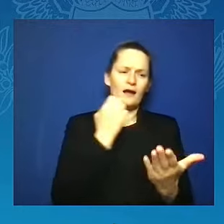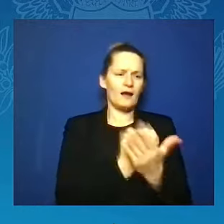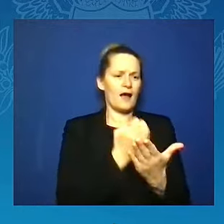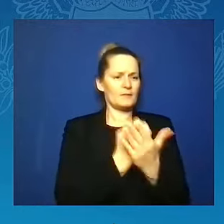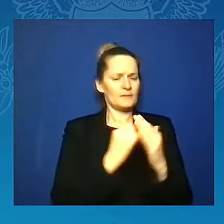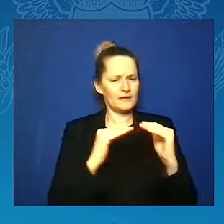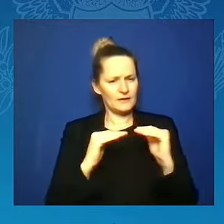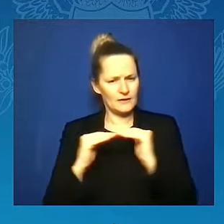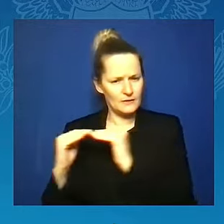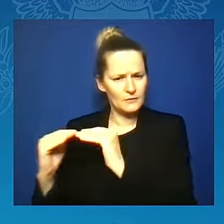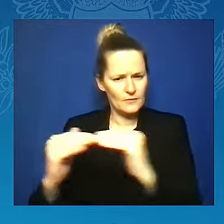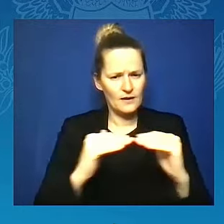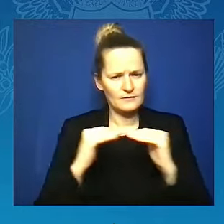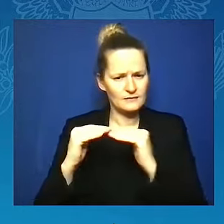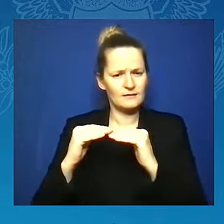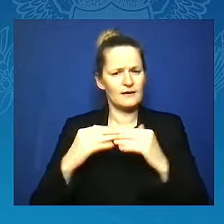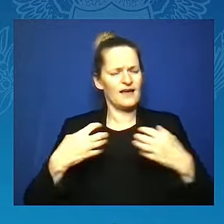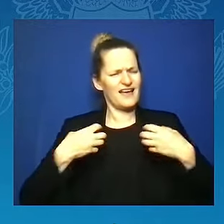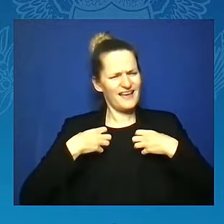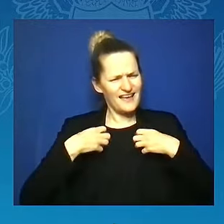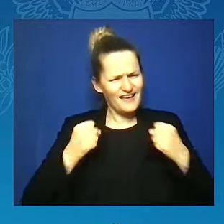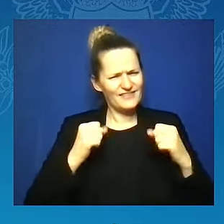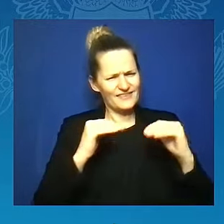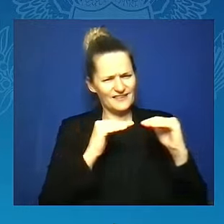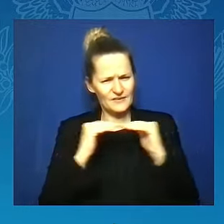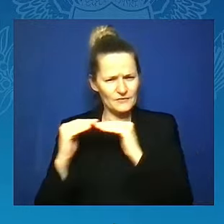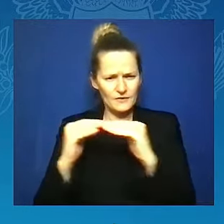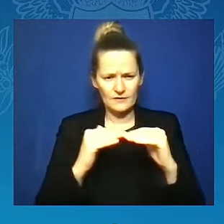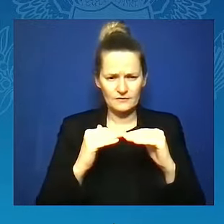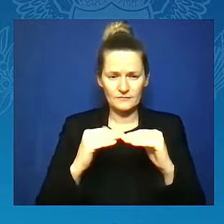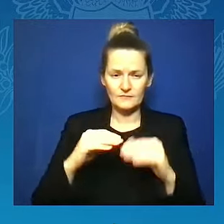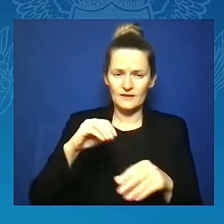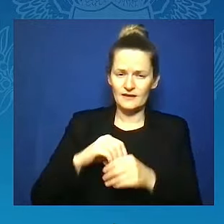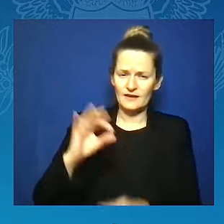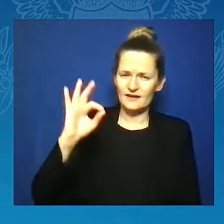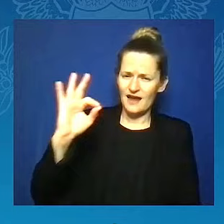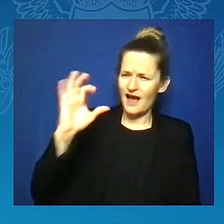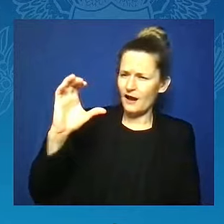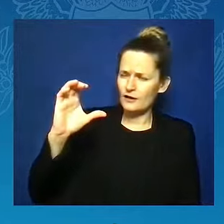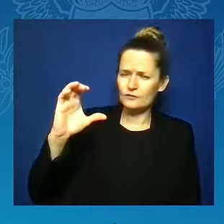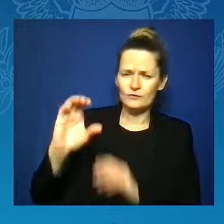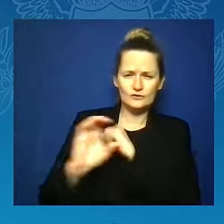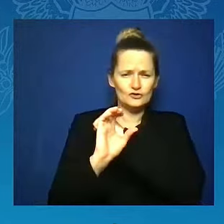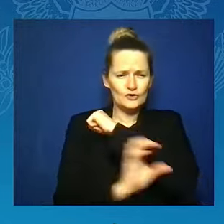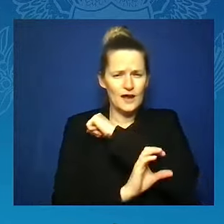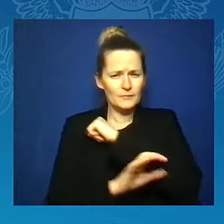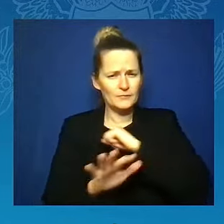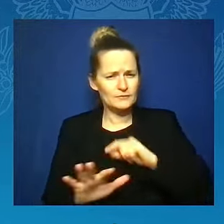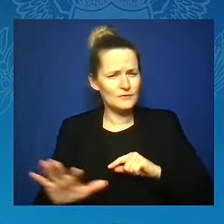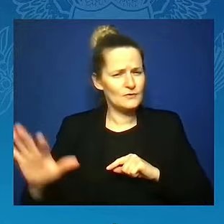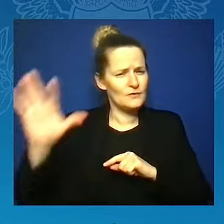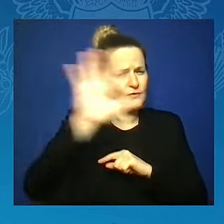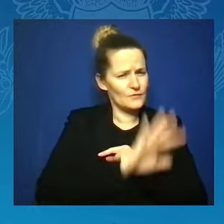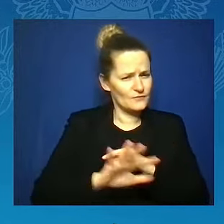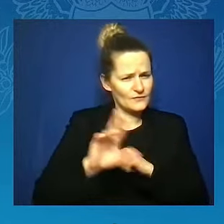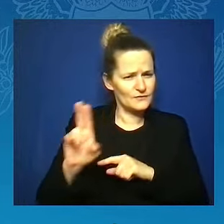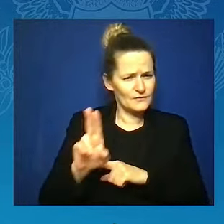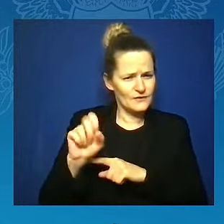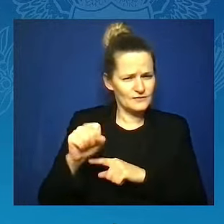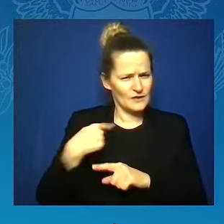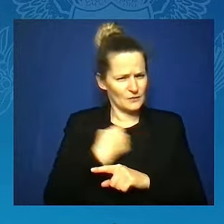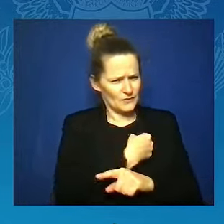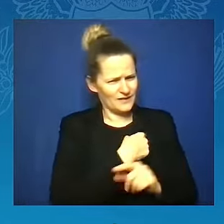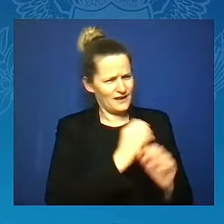As a nonpartisan organization, we educate and mobilize our members as well as the communities we serve